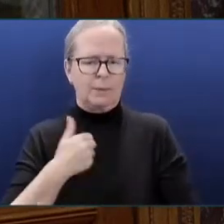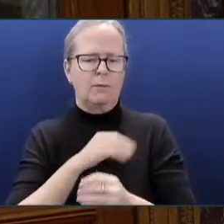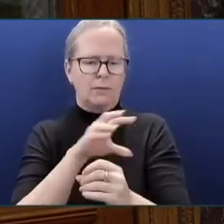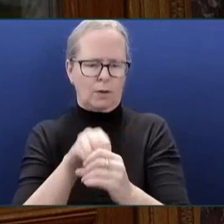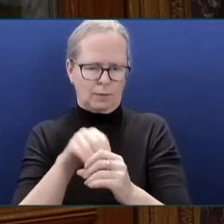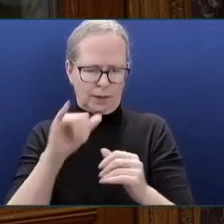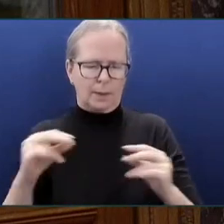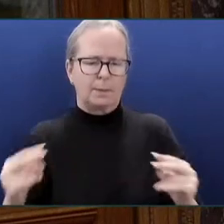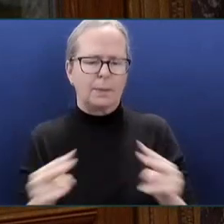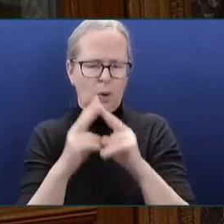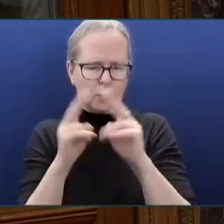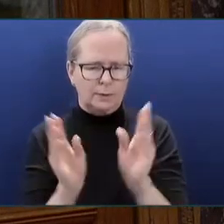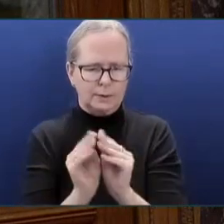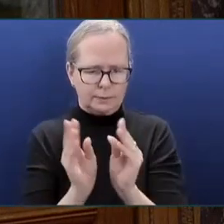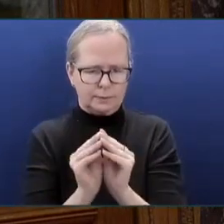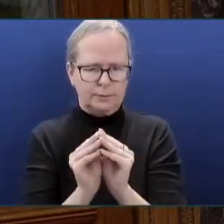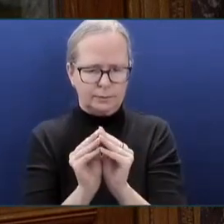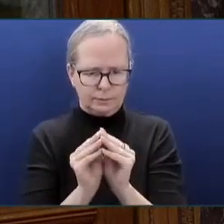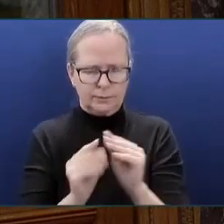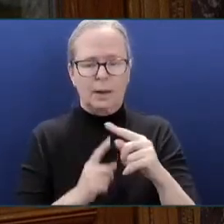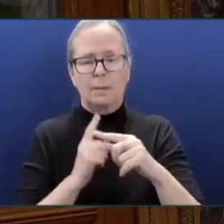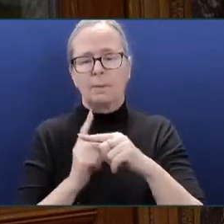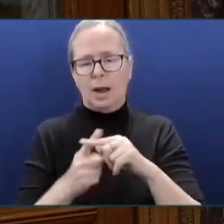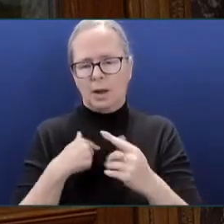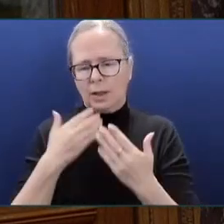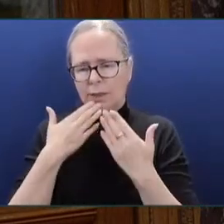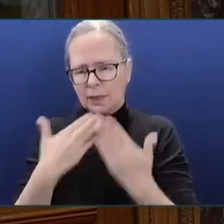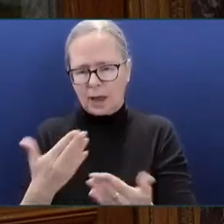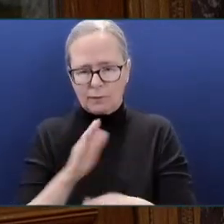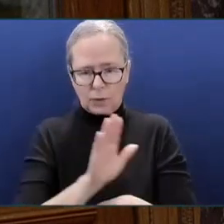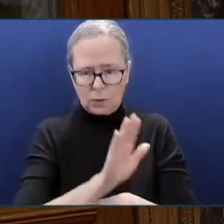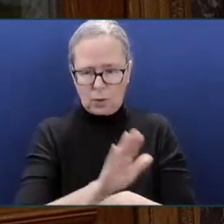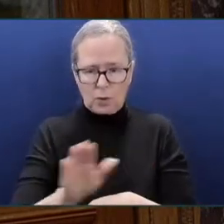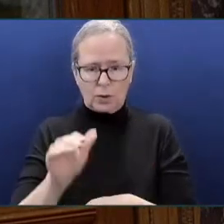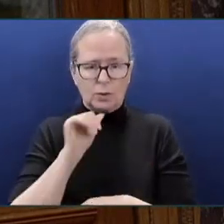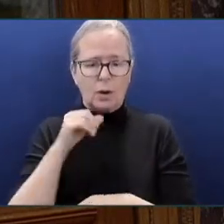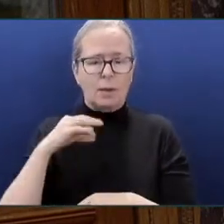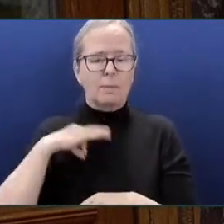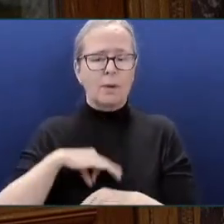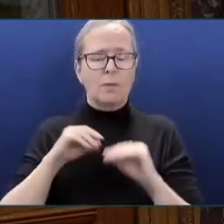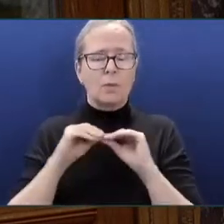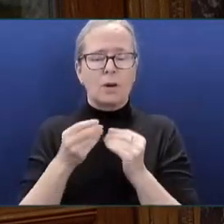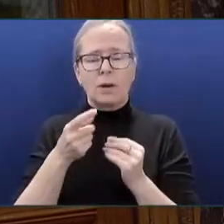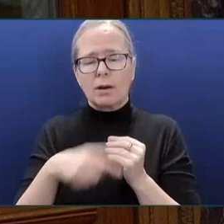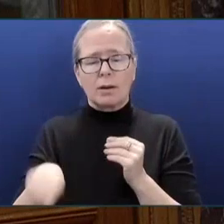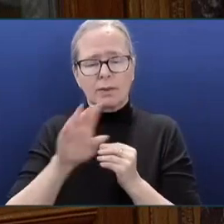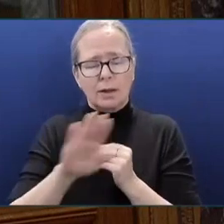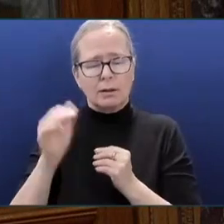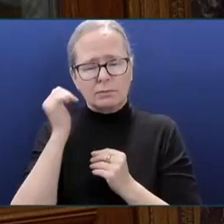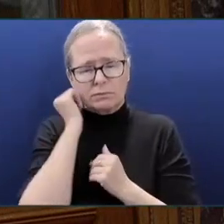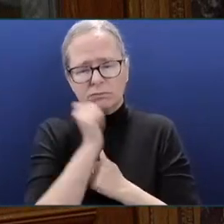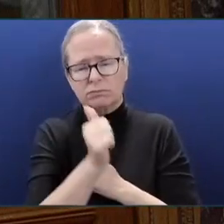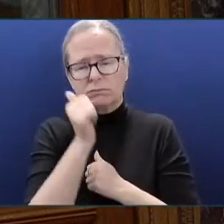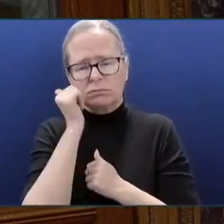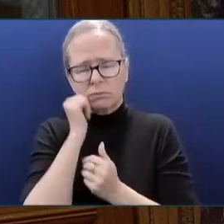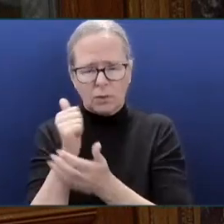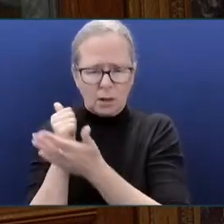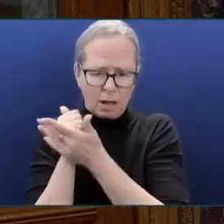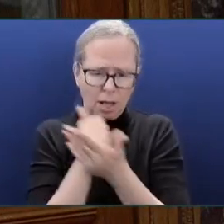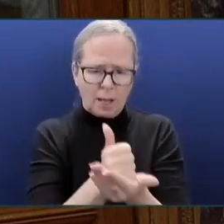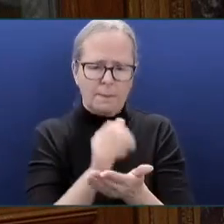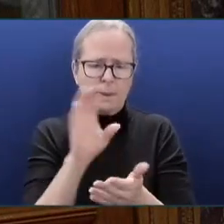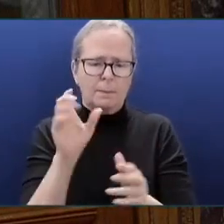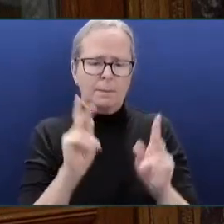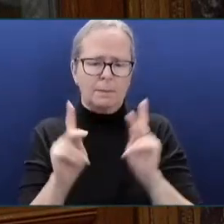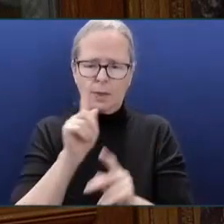-profits for the difference that you make in the lives of British Columbia. Without your dedication, support, the volunteers who